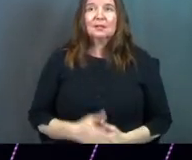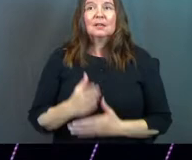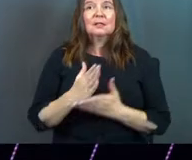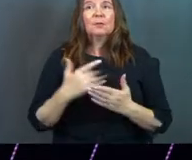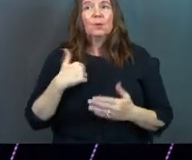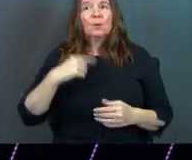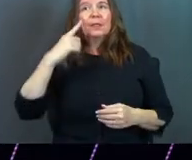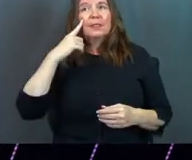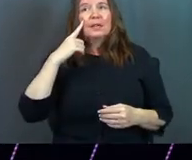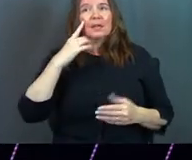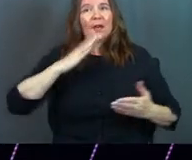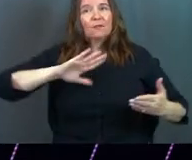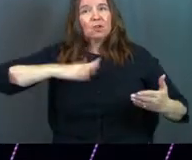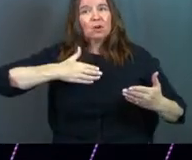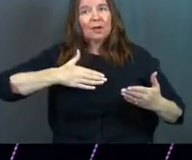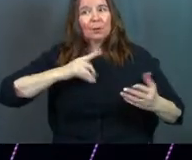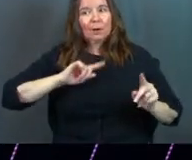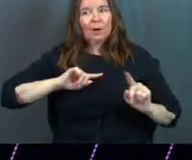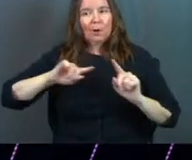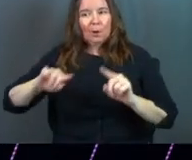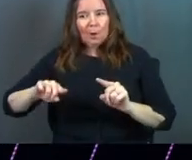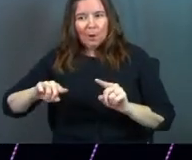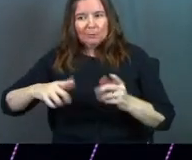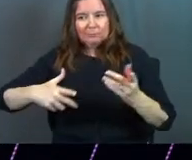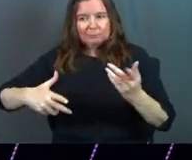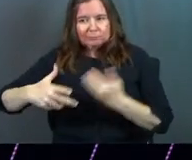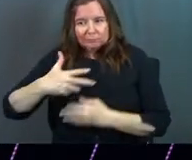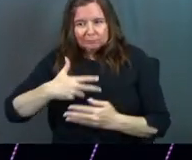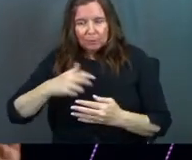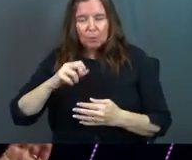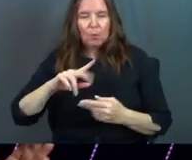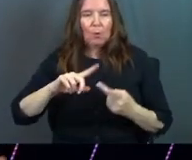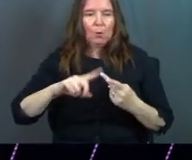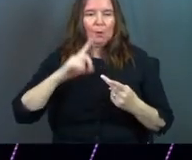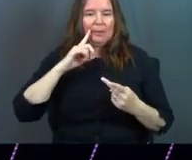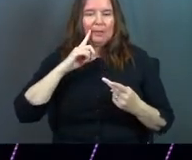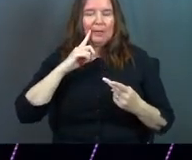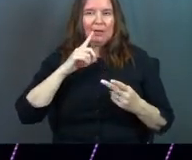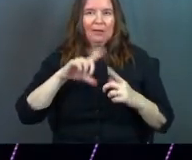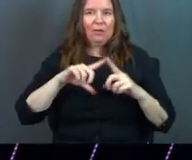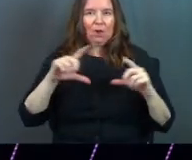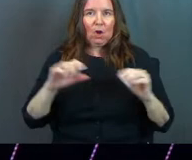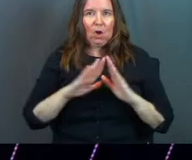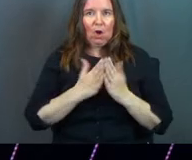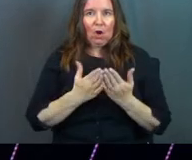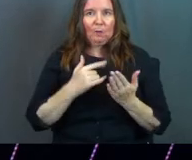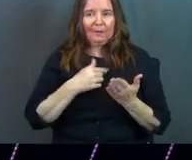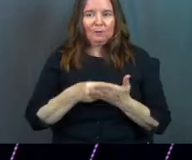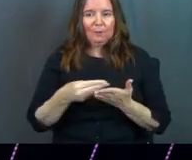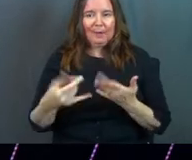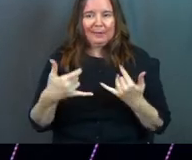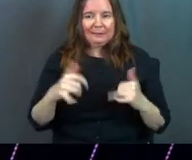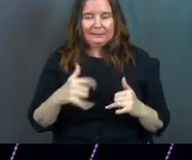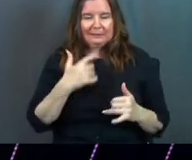Some of us, when we think of the cookout that we're about to go to, or we think of the car that we need to buy still,